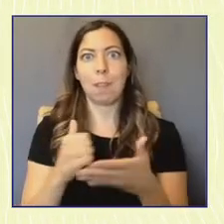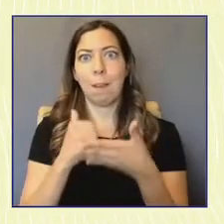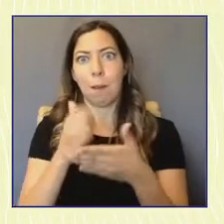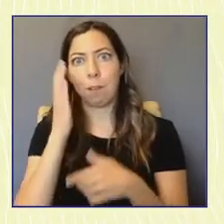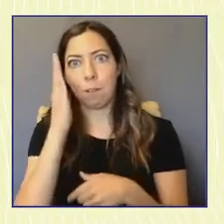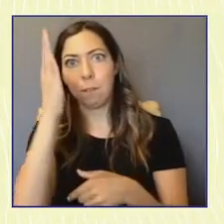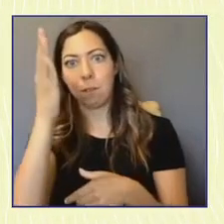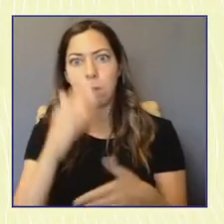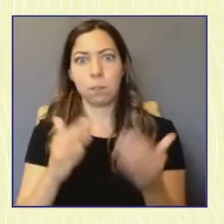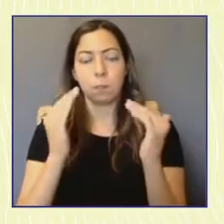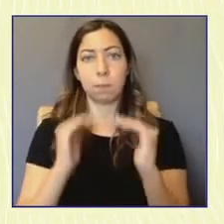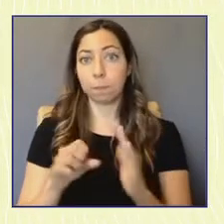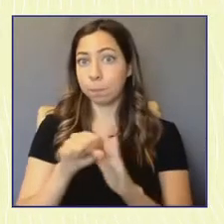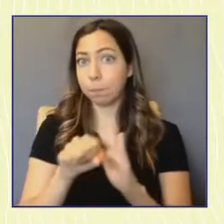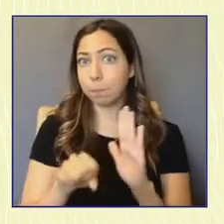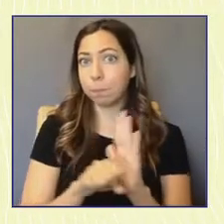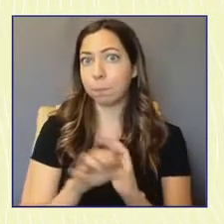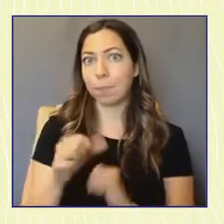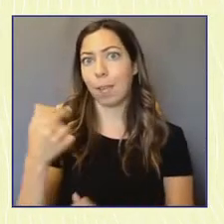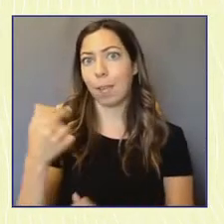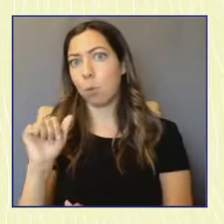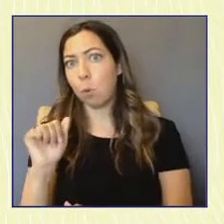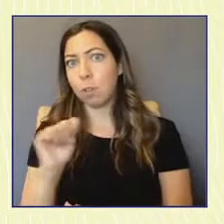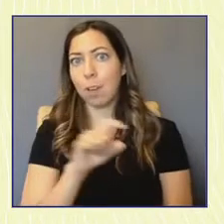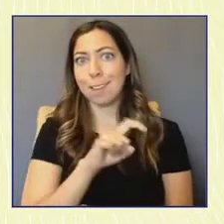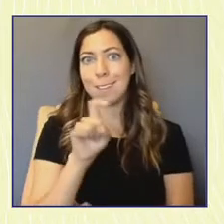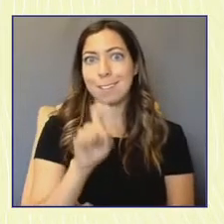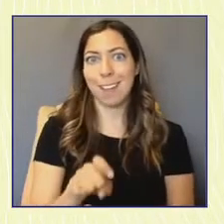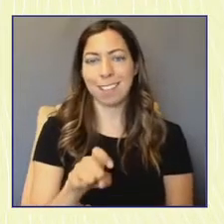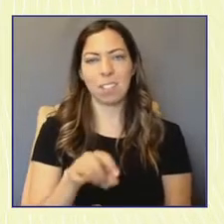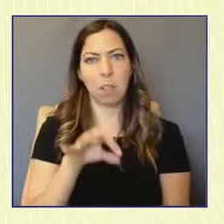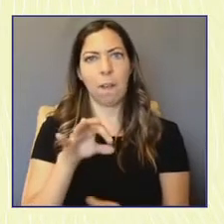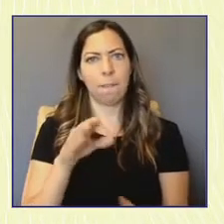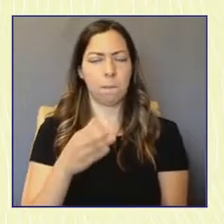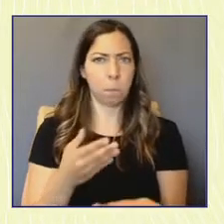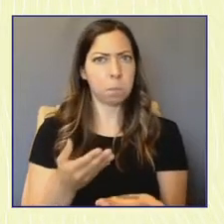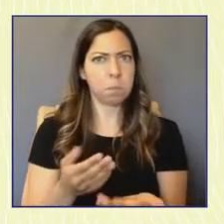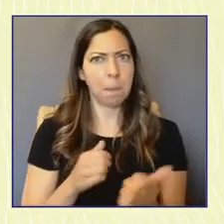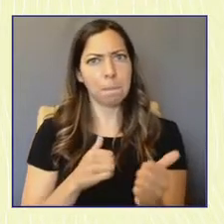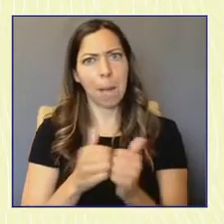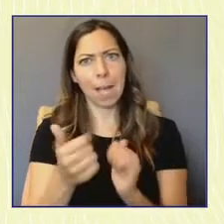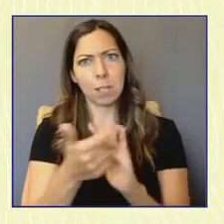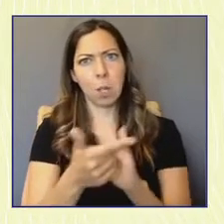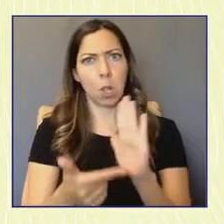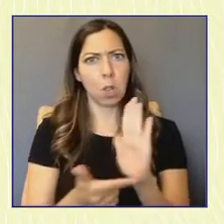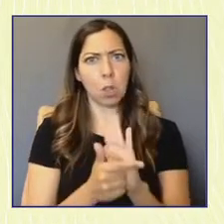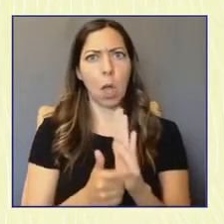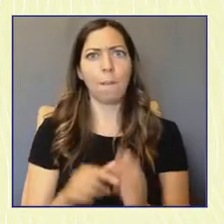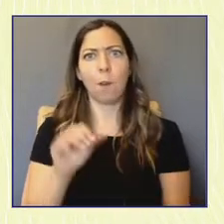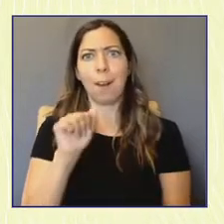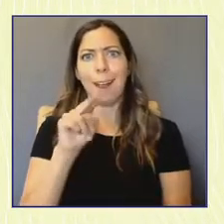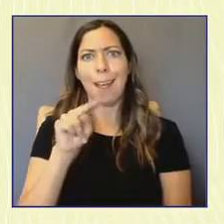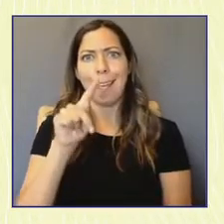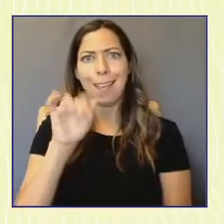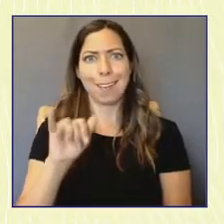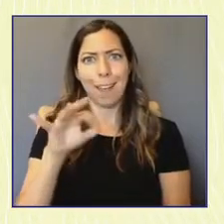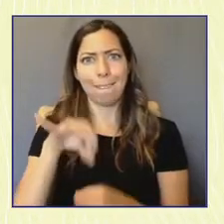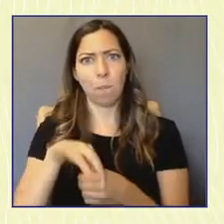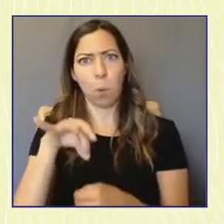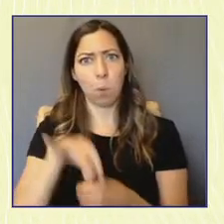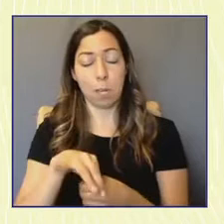Georgia and Texas passing anti-voting laws, many Americans are waking up to the urgency of protecting